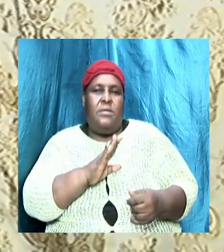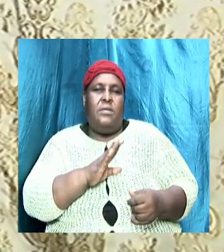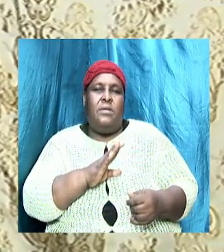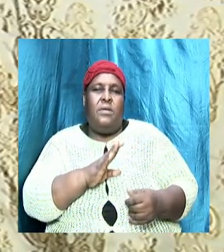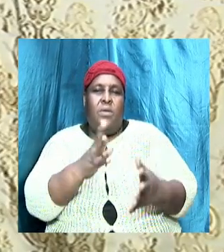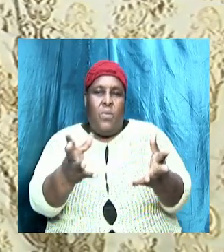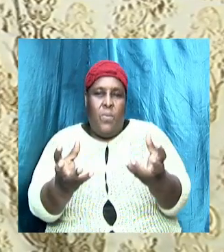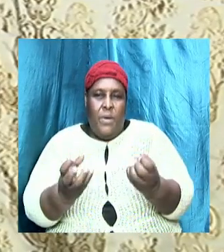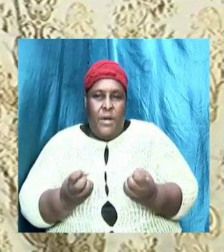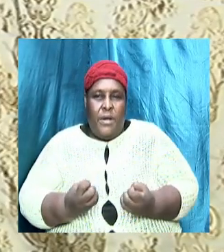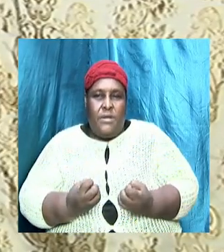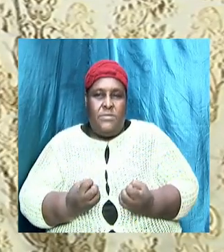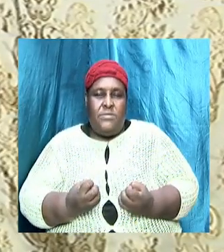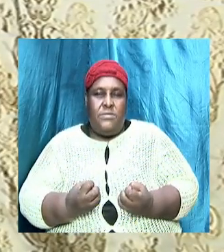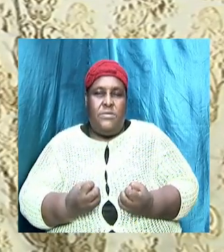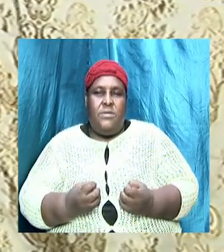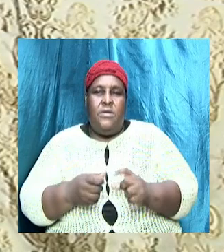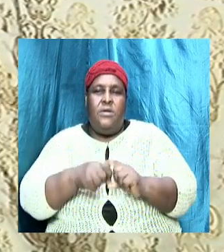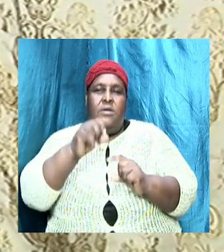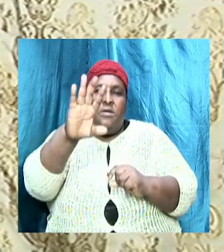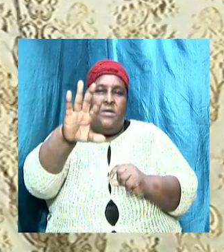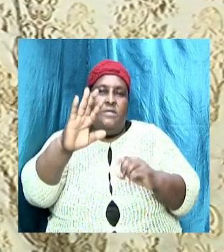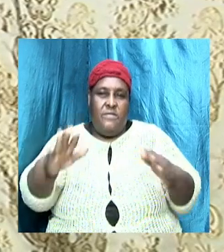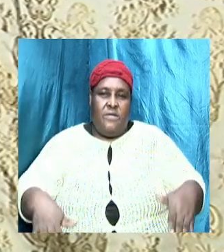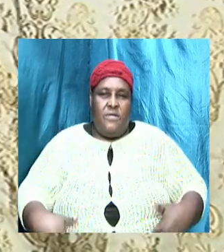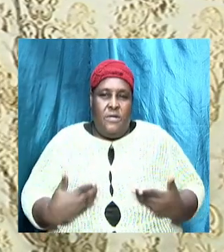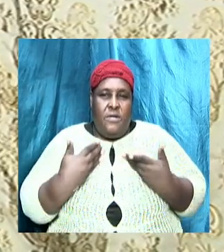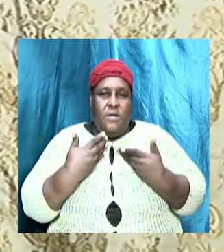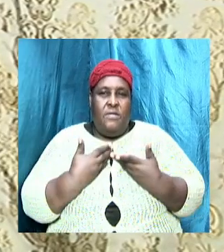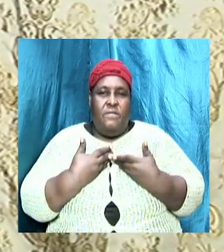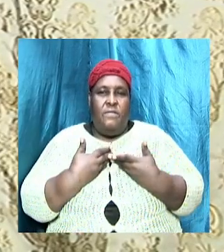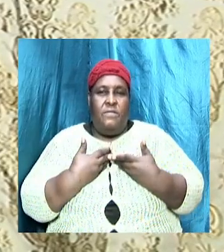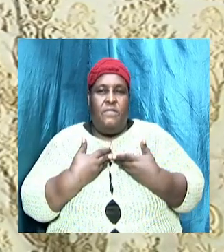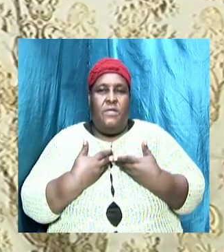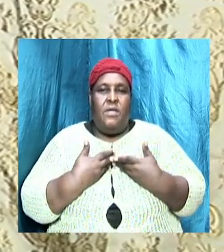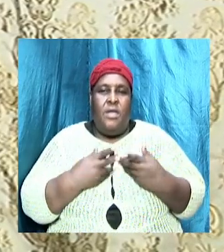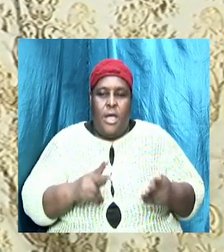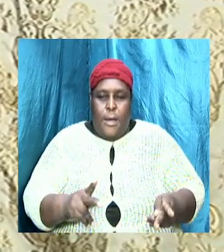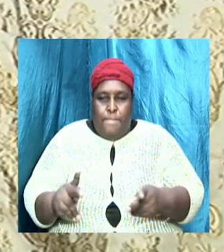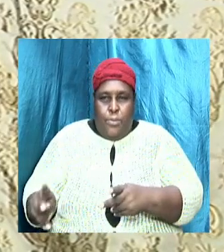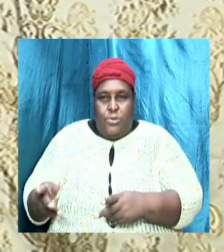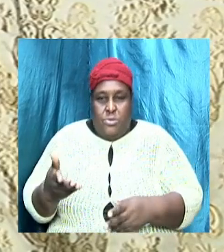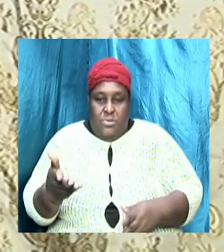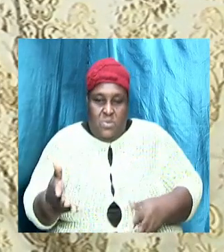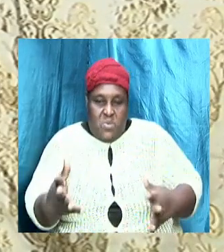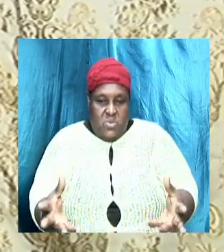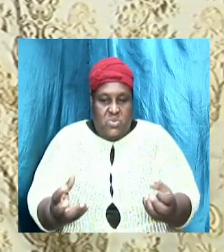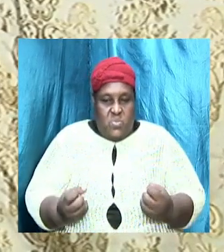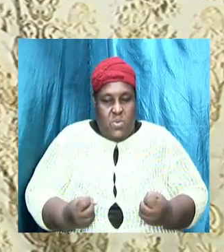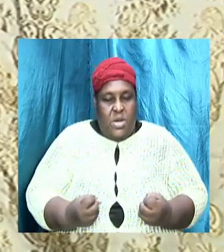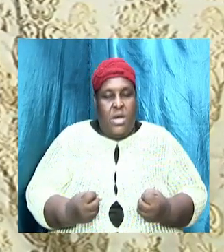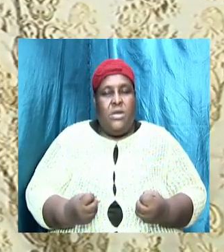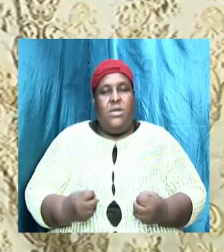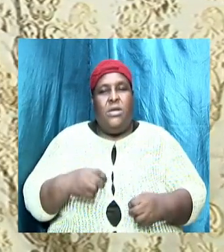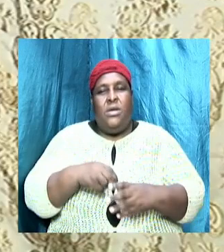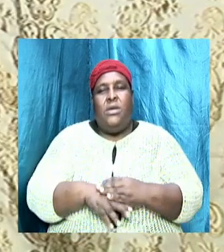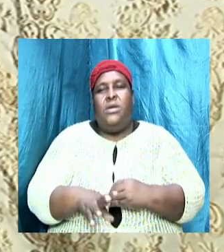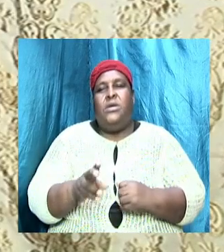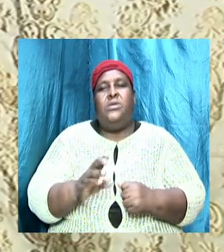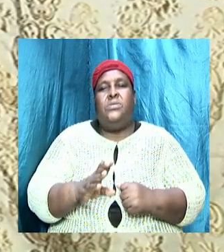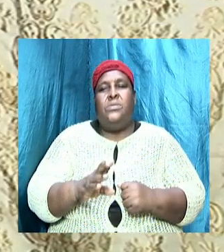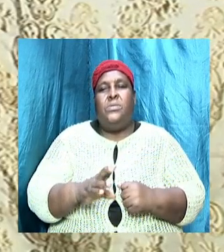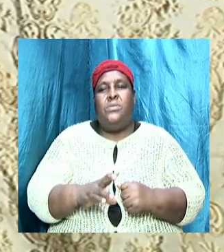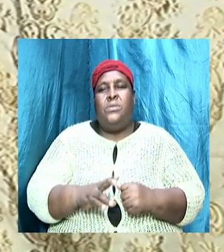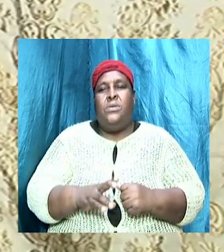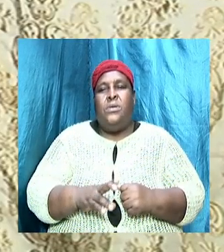desires of your life and then to put those desires into a place in your